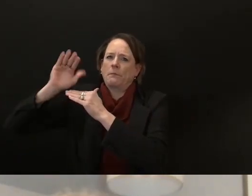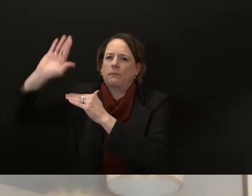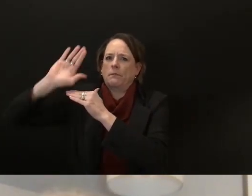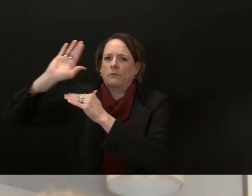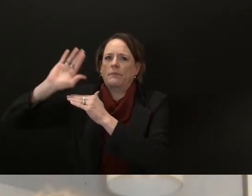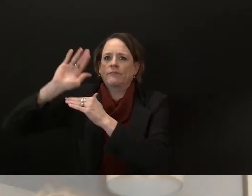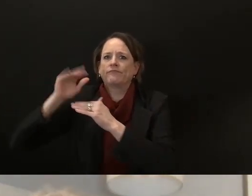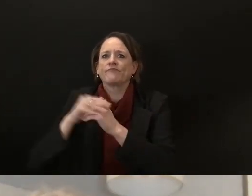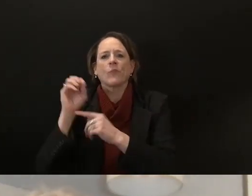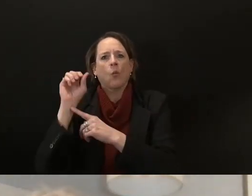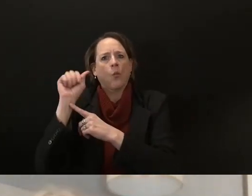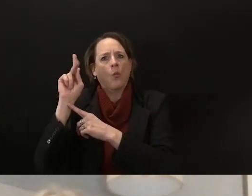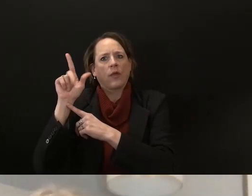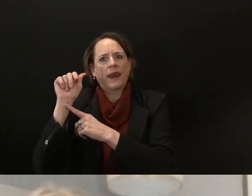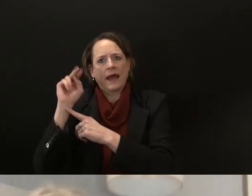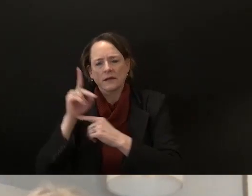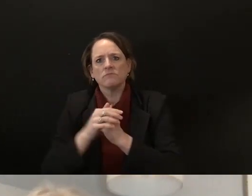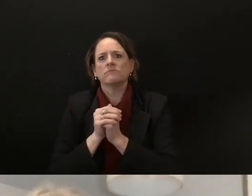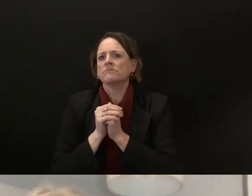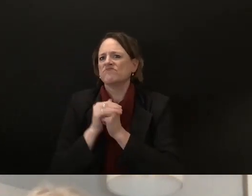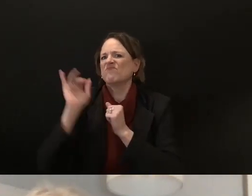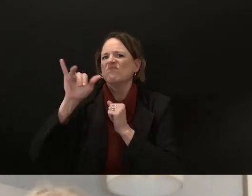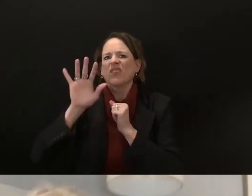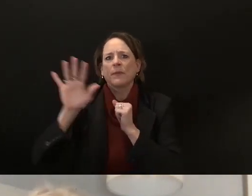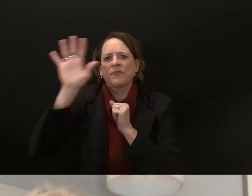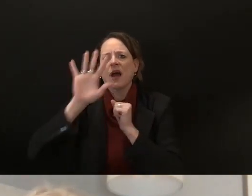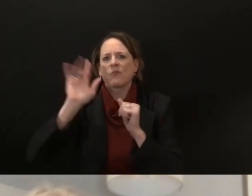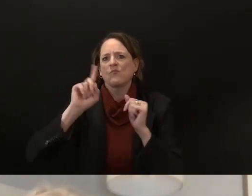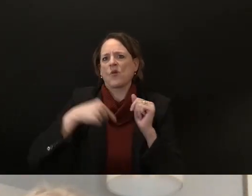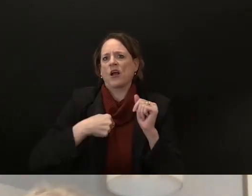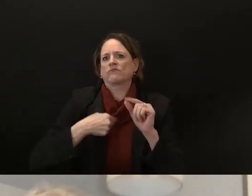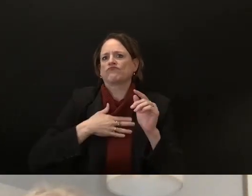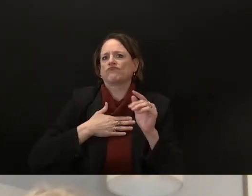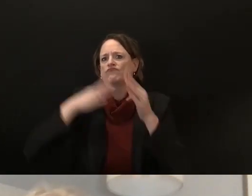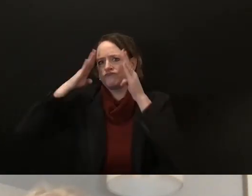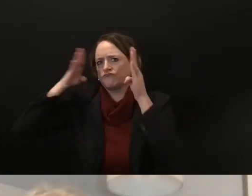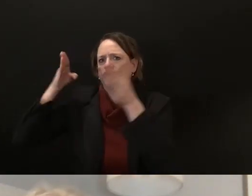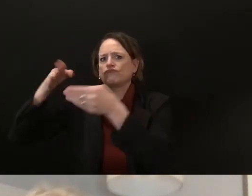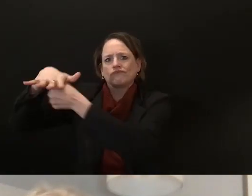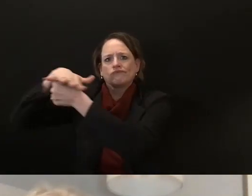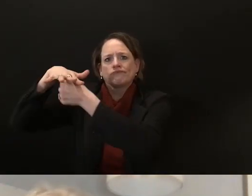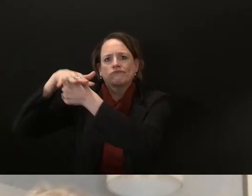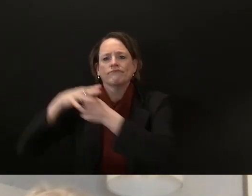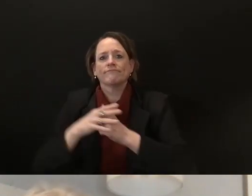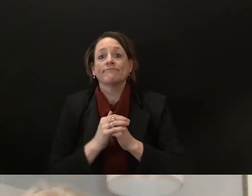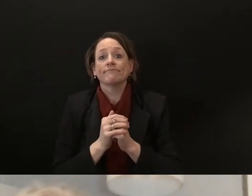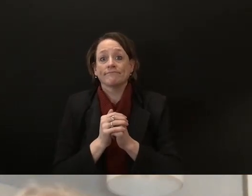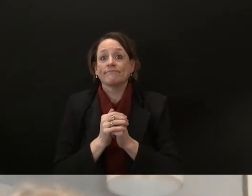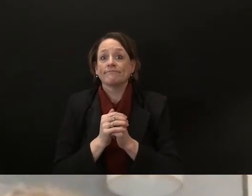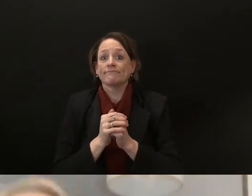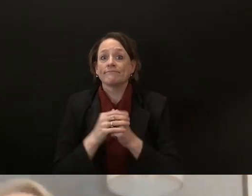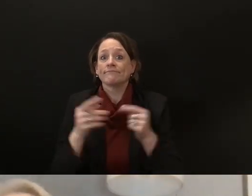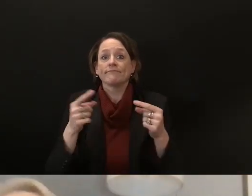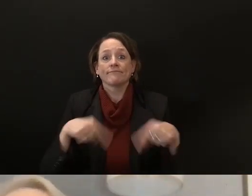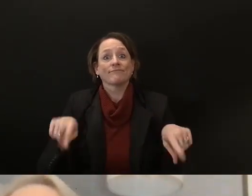you know i just uh really appreciate um everyone showing up for this obviously the um you know better to do